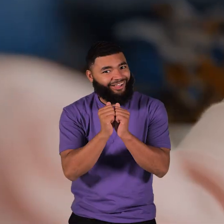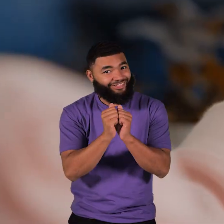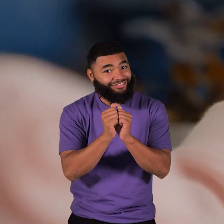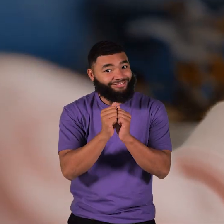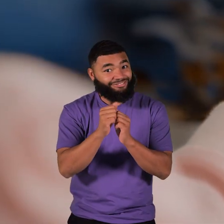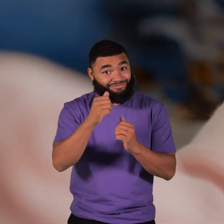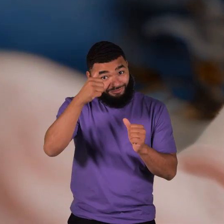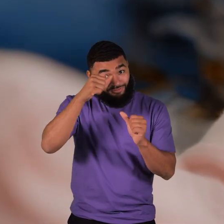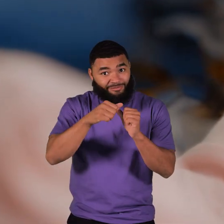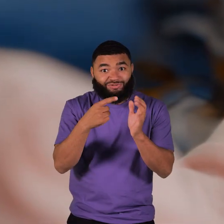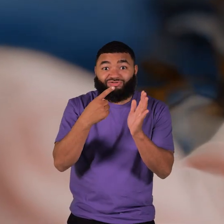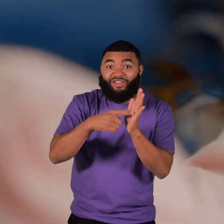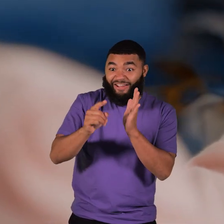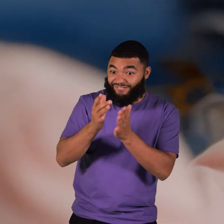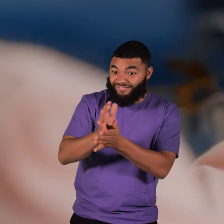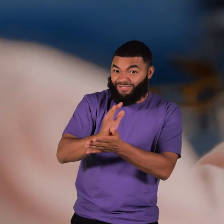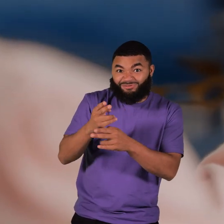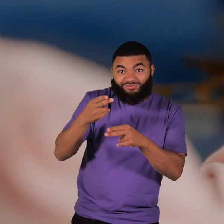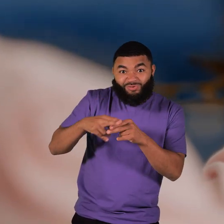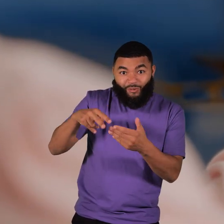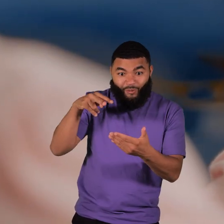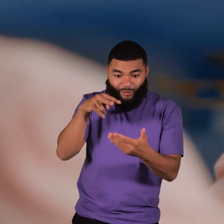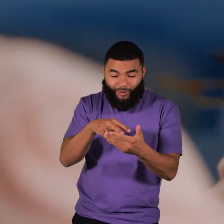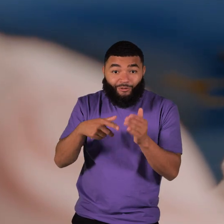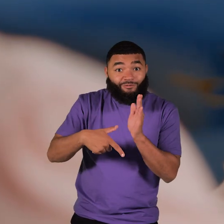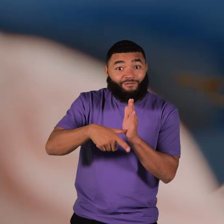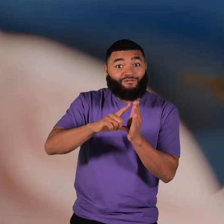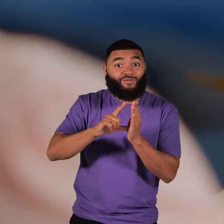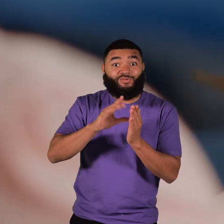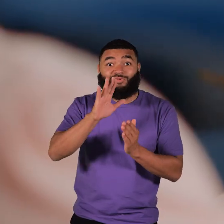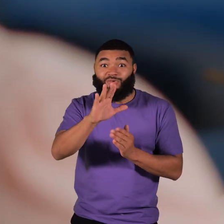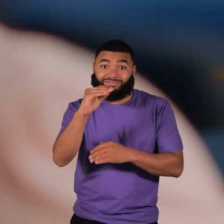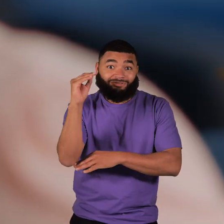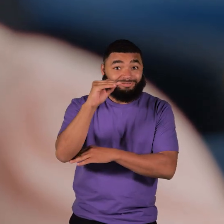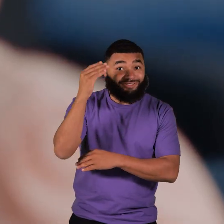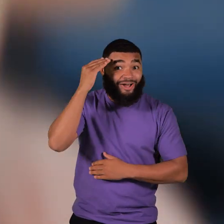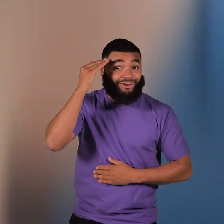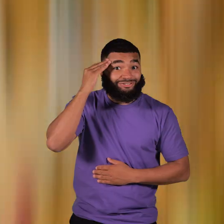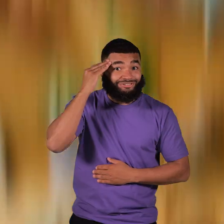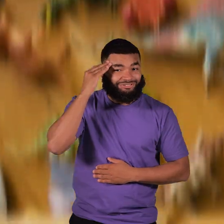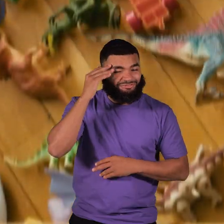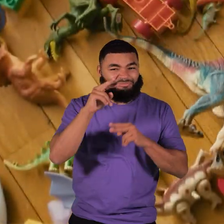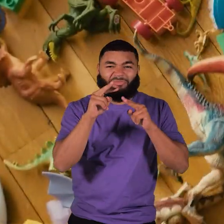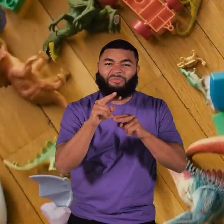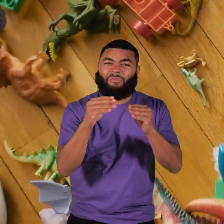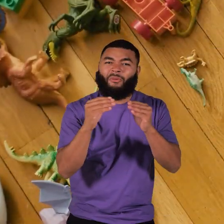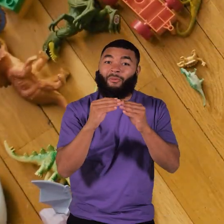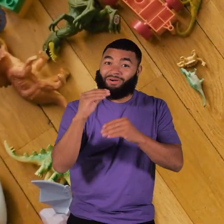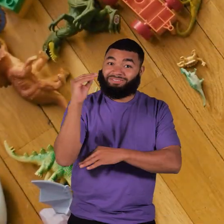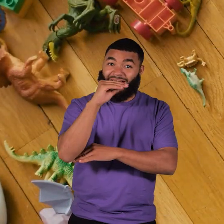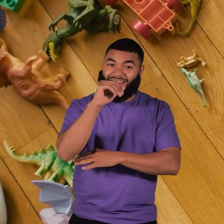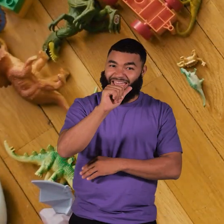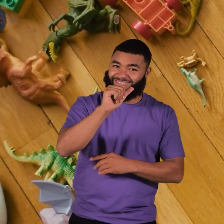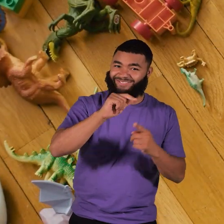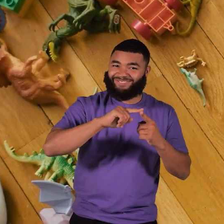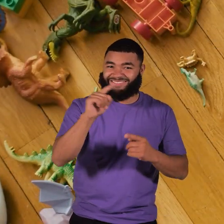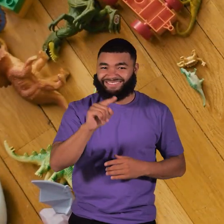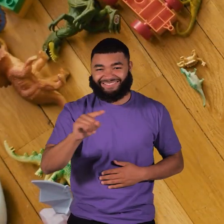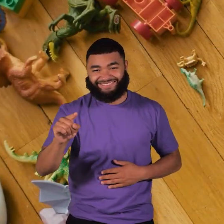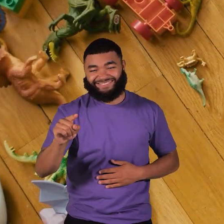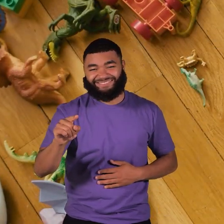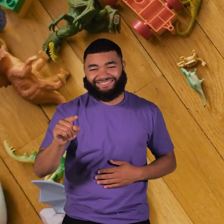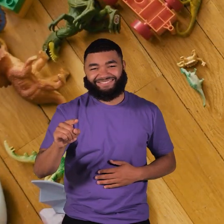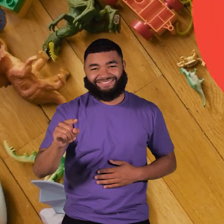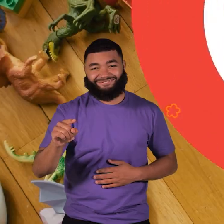Remember to check out our shorts for a quiz to review your Camarasaurus knowledge. Stay tuned for more Dinos